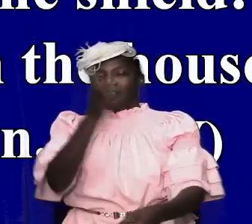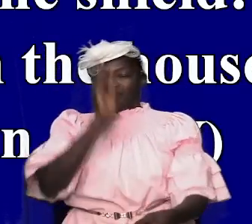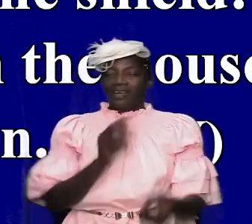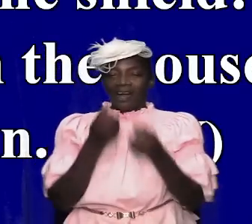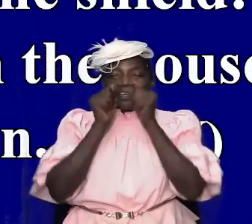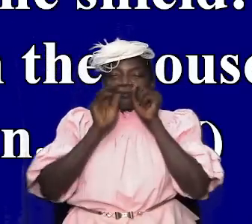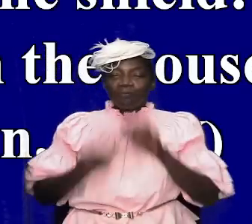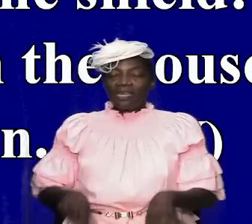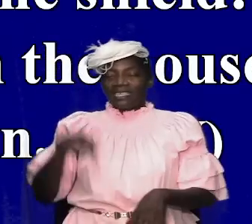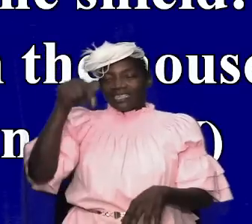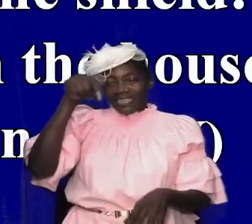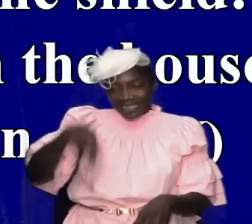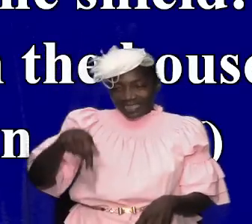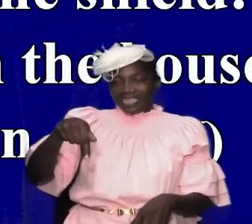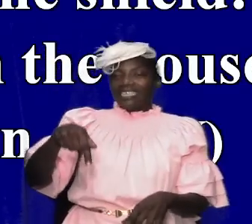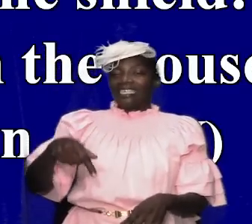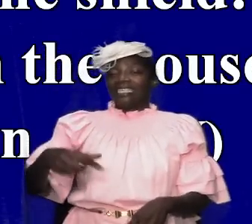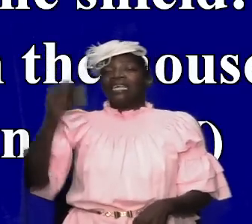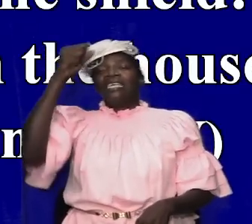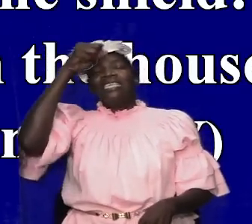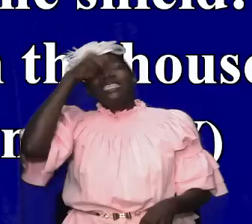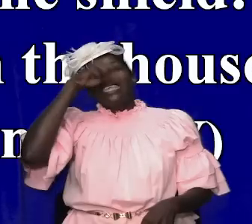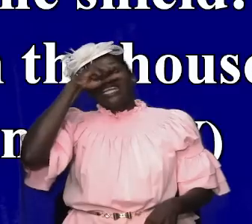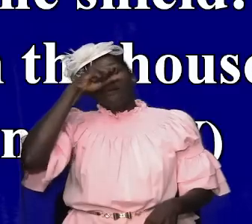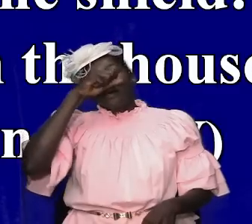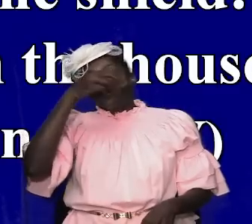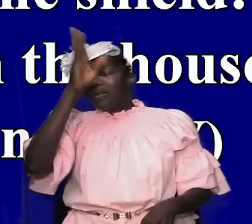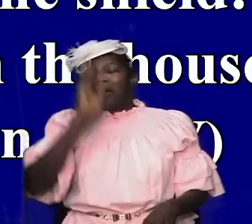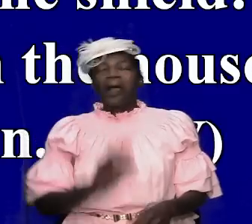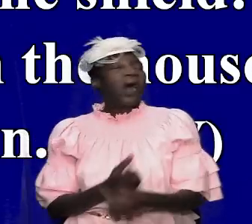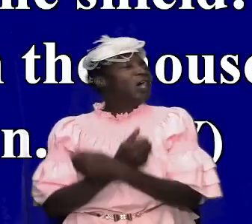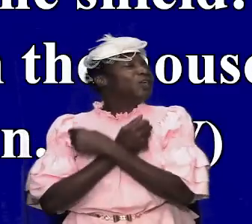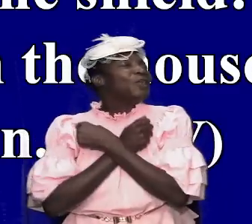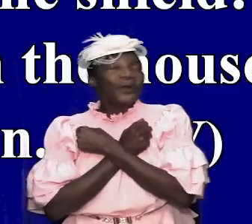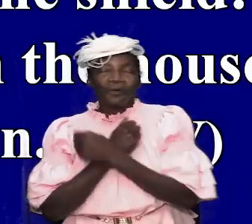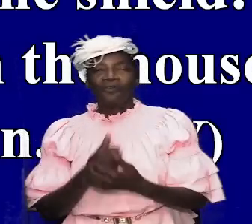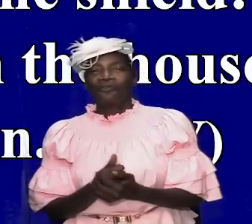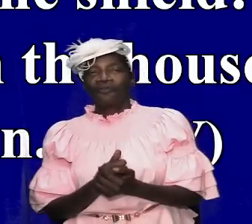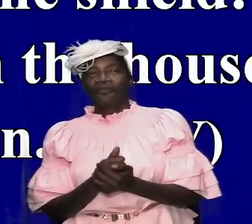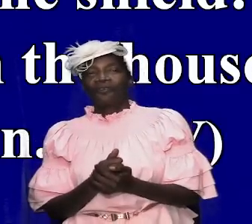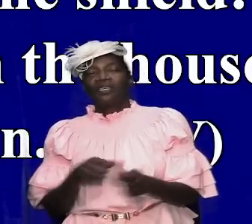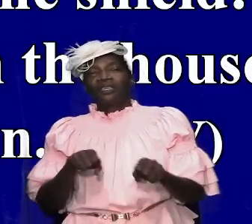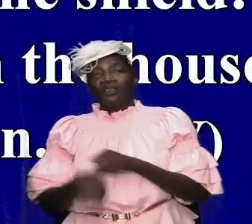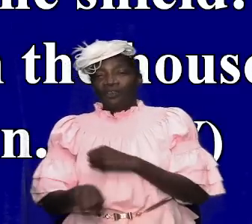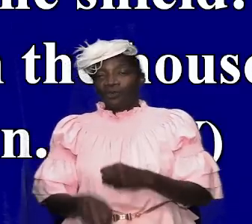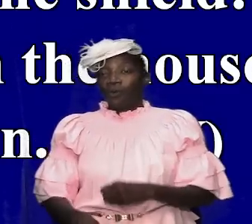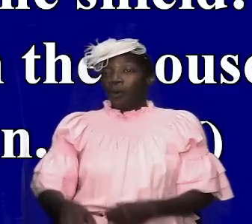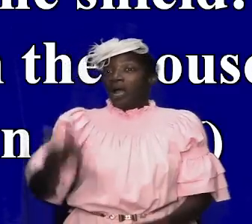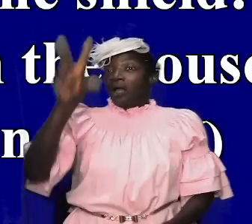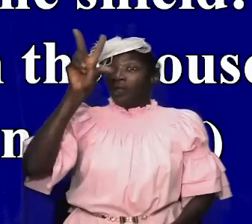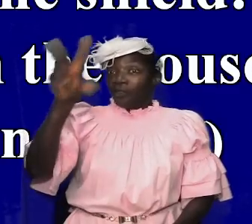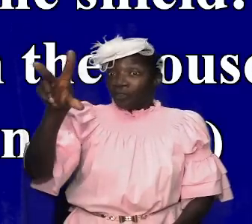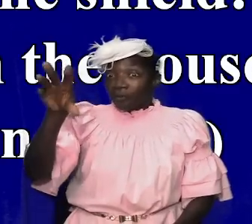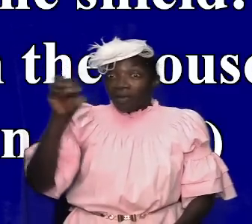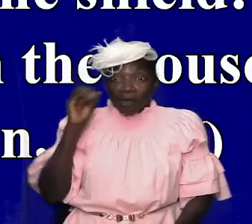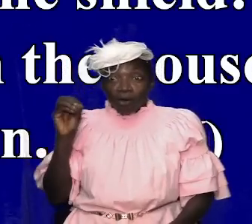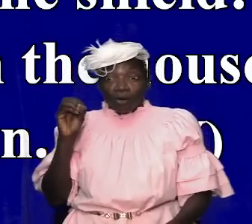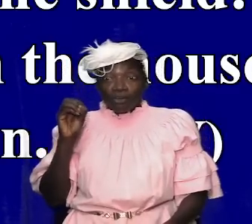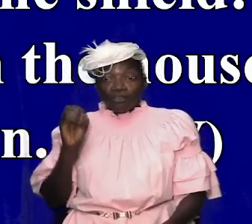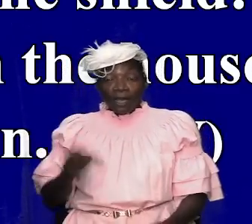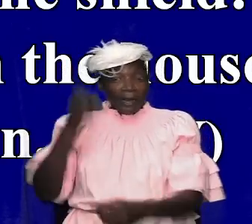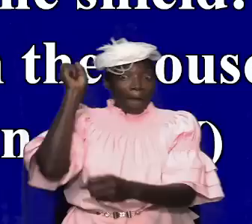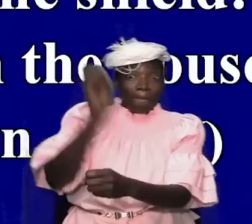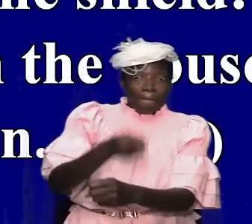upon this particular man who god delighted with at the time and so 300 shields of beaten